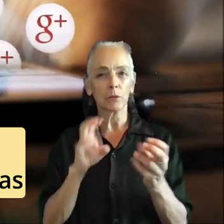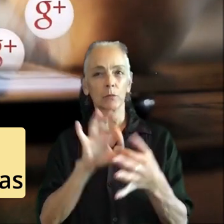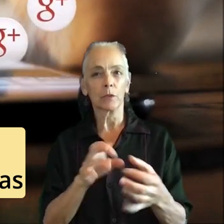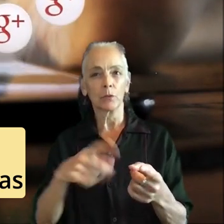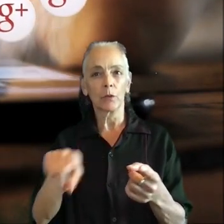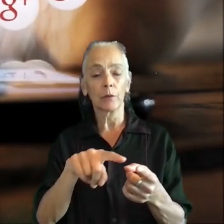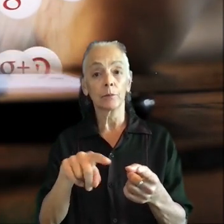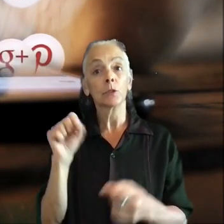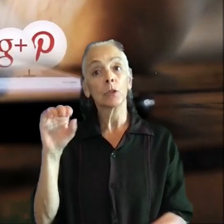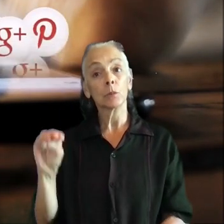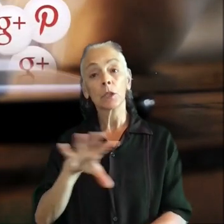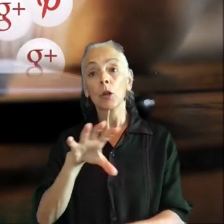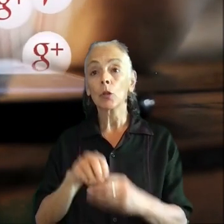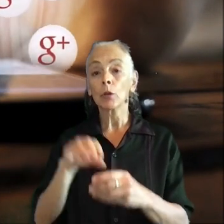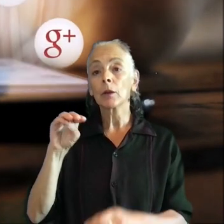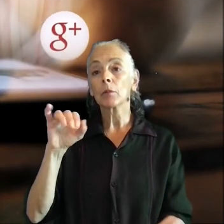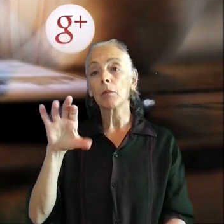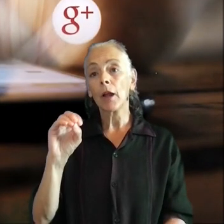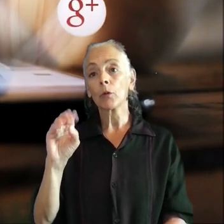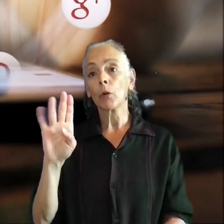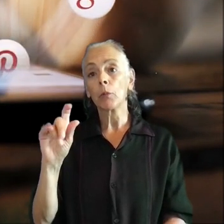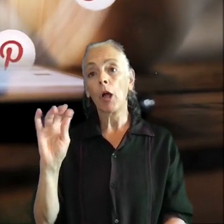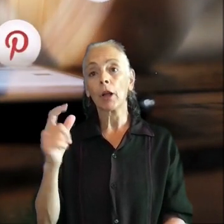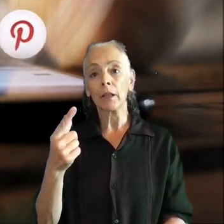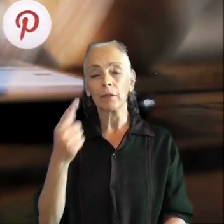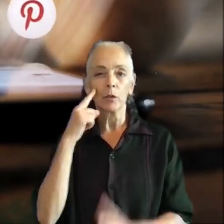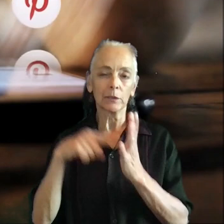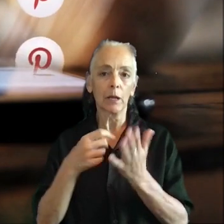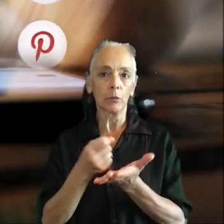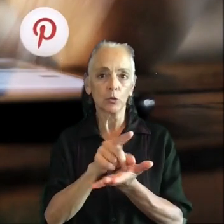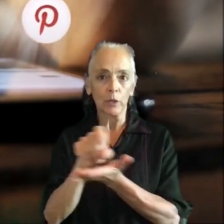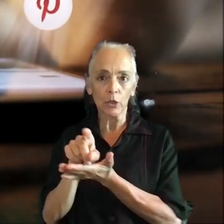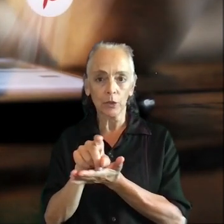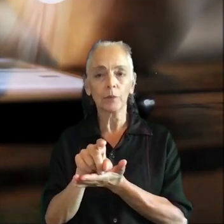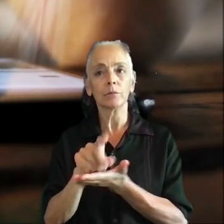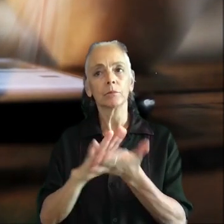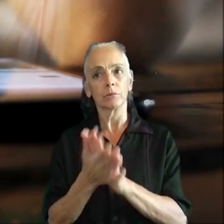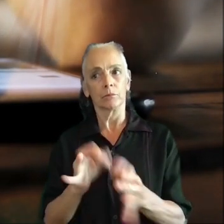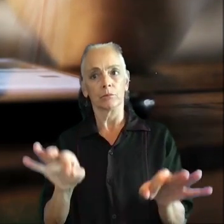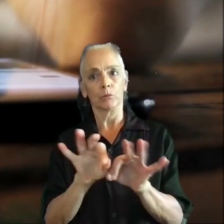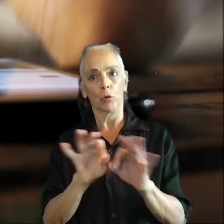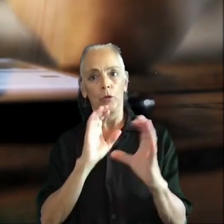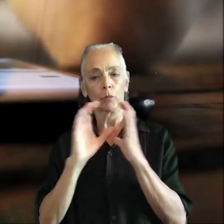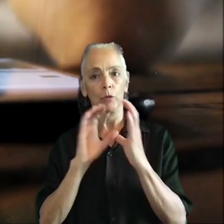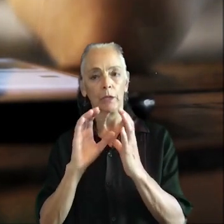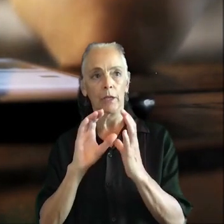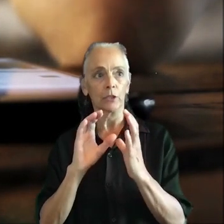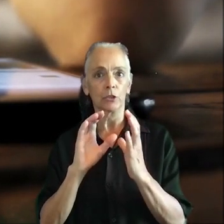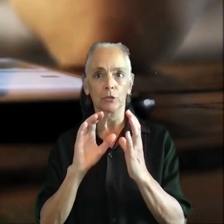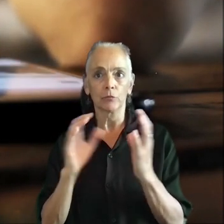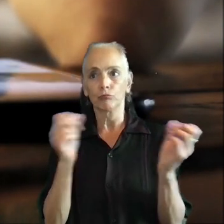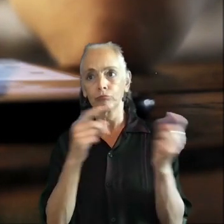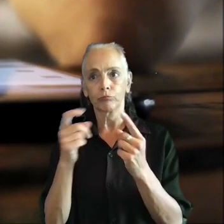microblogging platforms such as Twitter, has become a useful and important communication channel for the game industry.